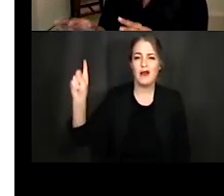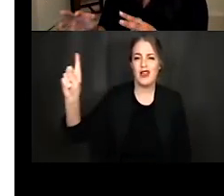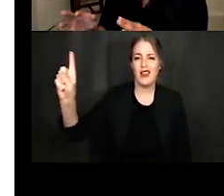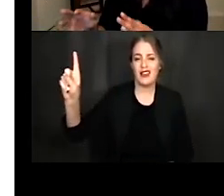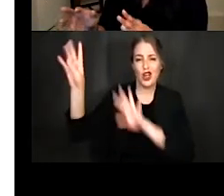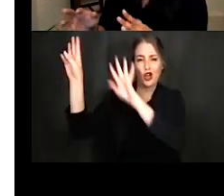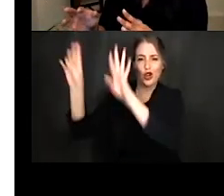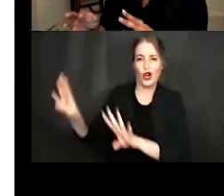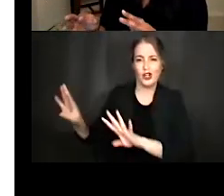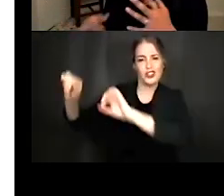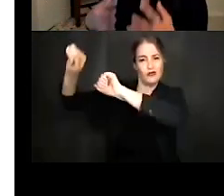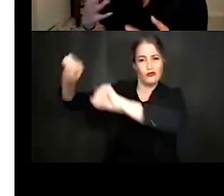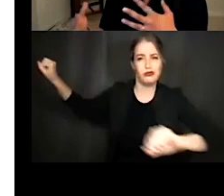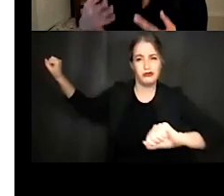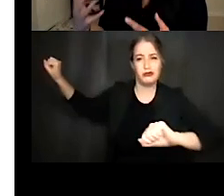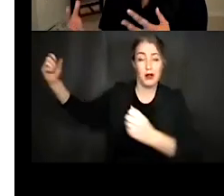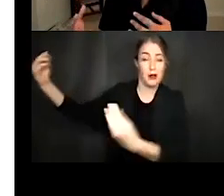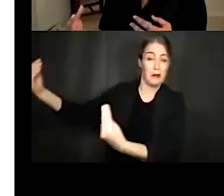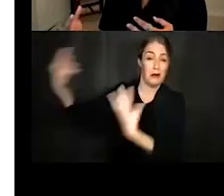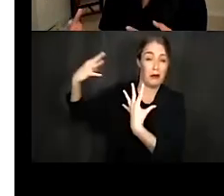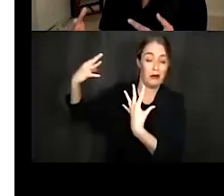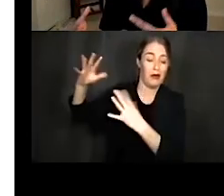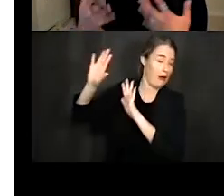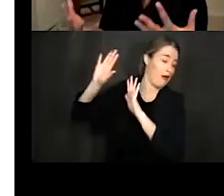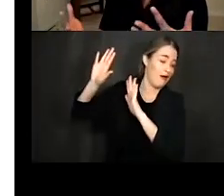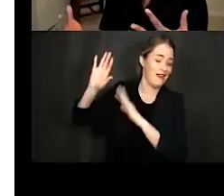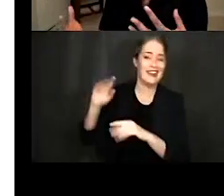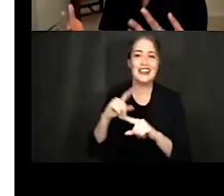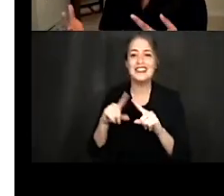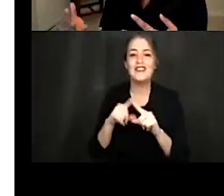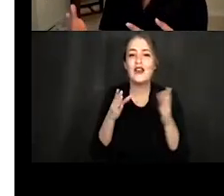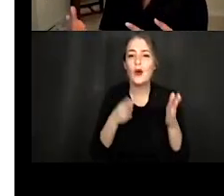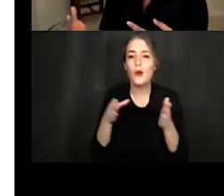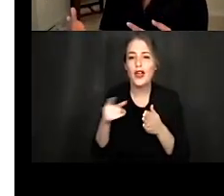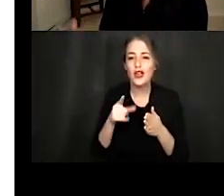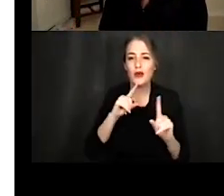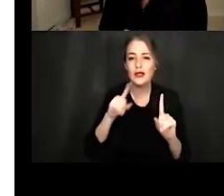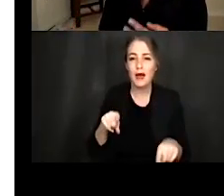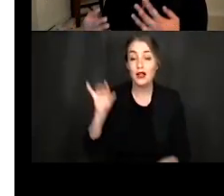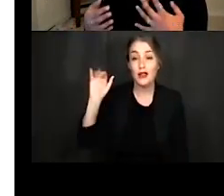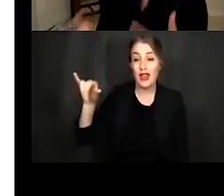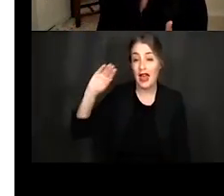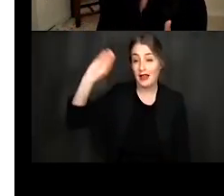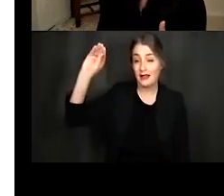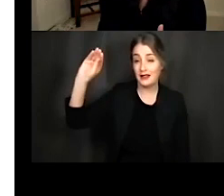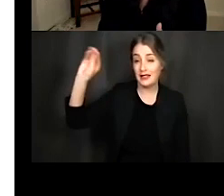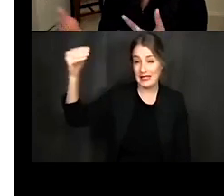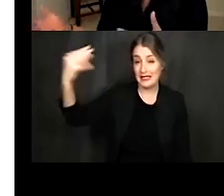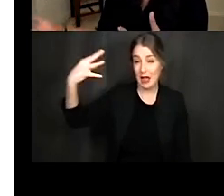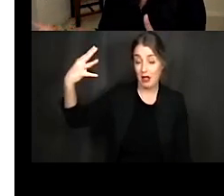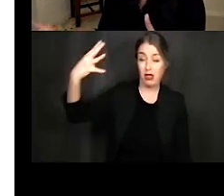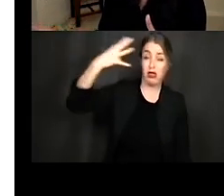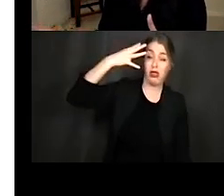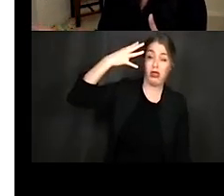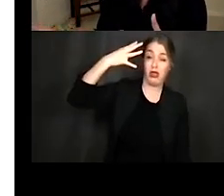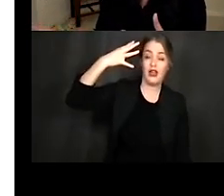You have multiple different ways that you can respond to this stimulus to protect yourself from